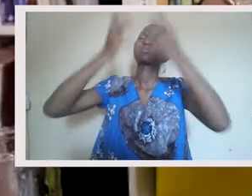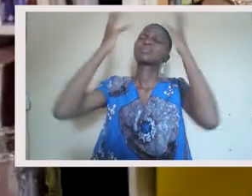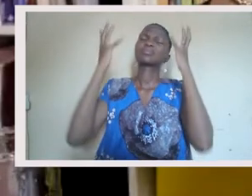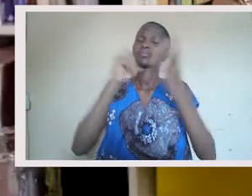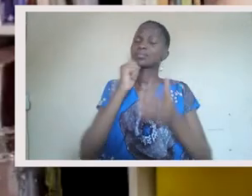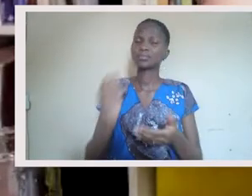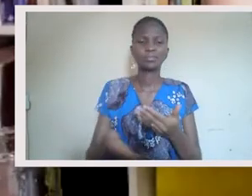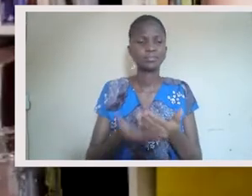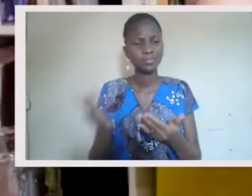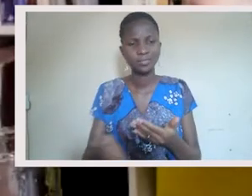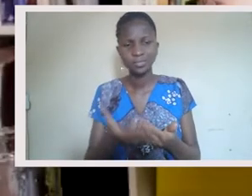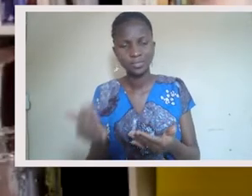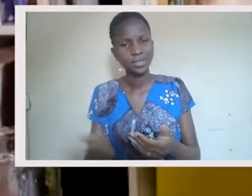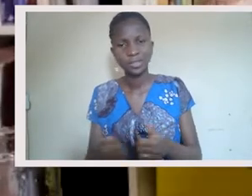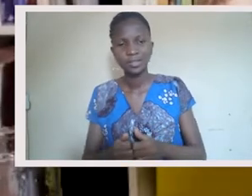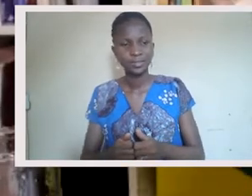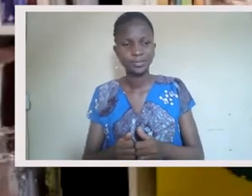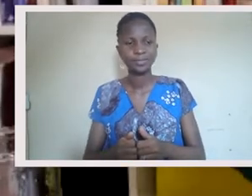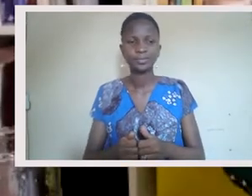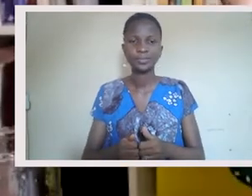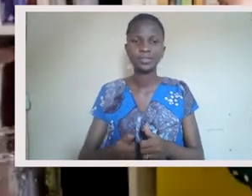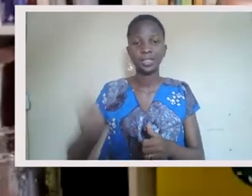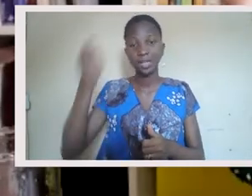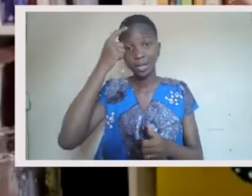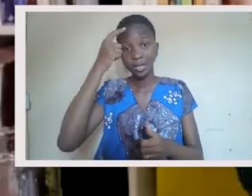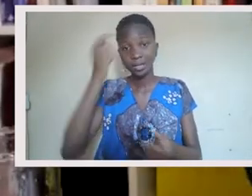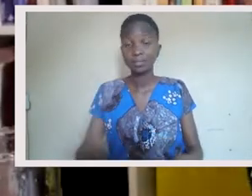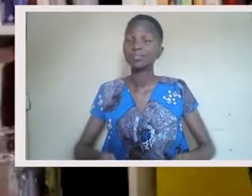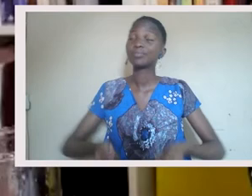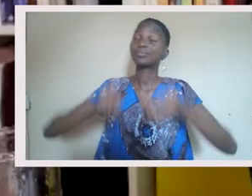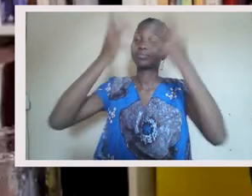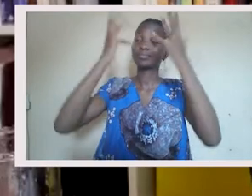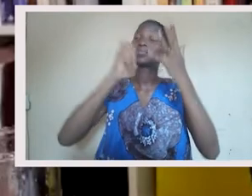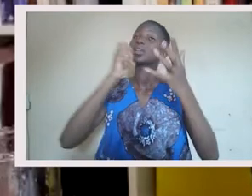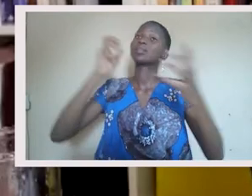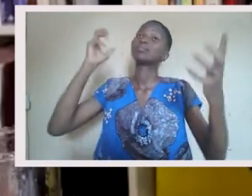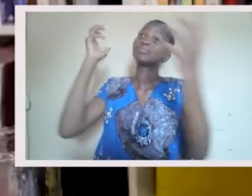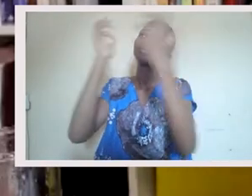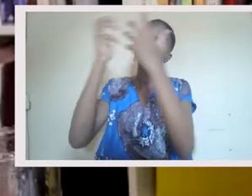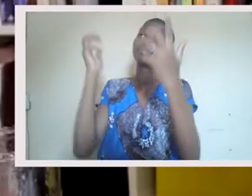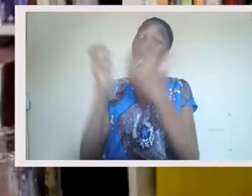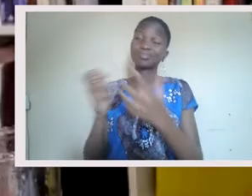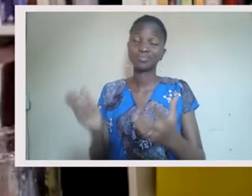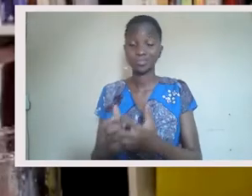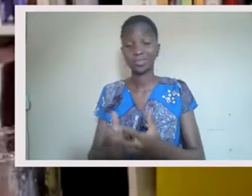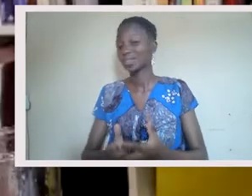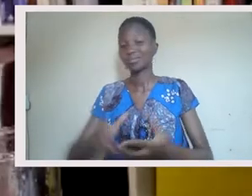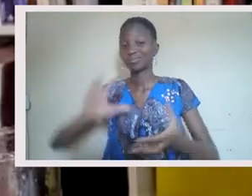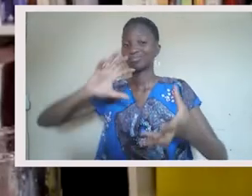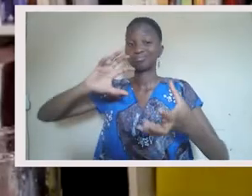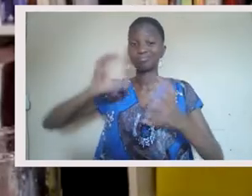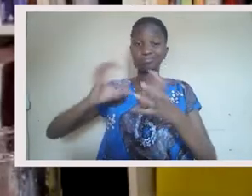to your brain when it's feeling overloaded and overwhelmed with information that doesn't match